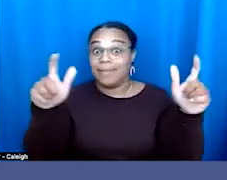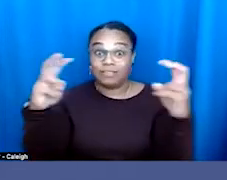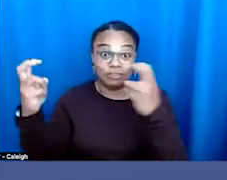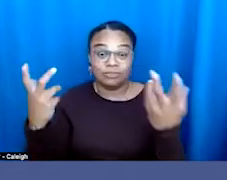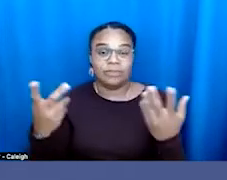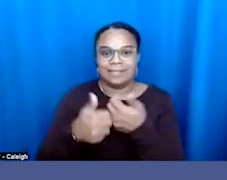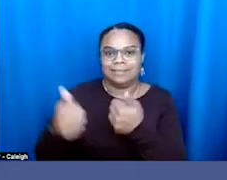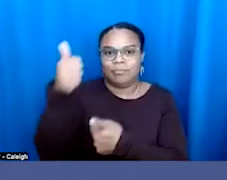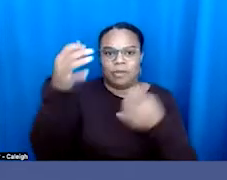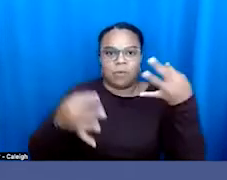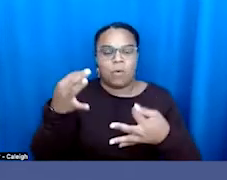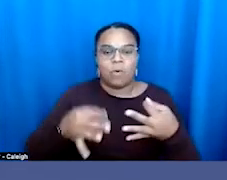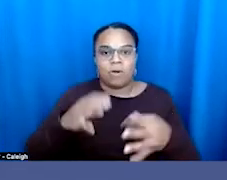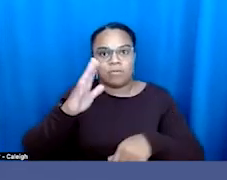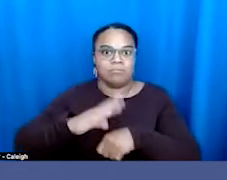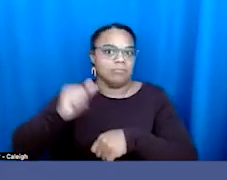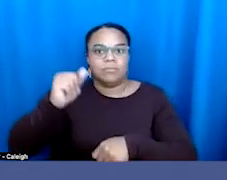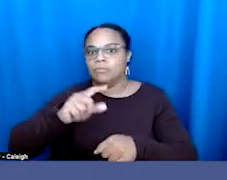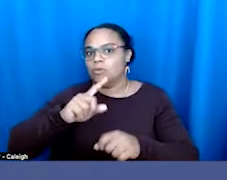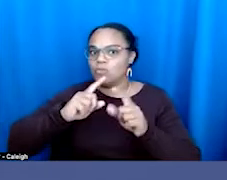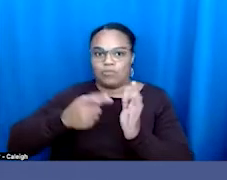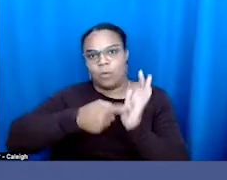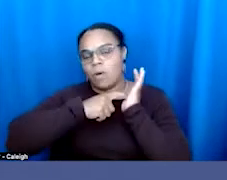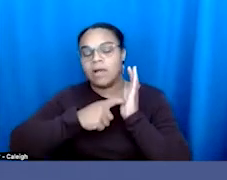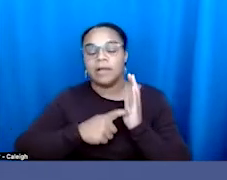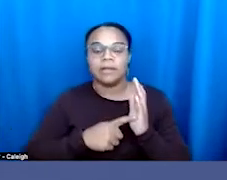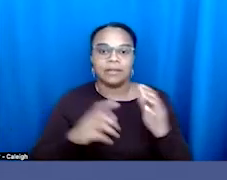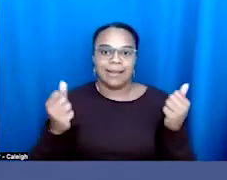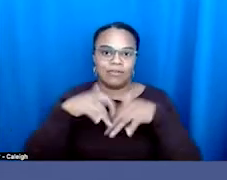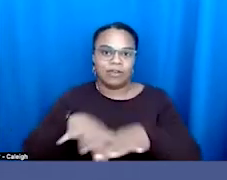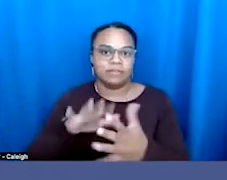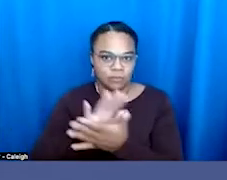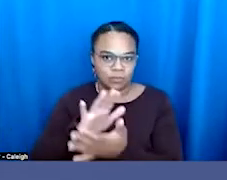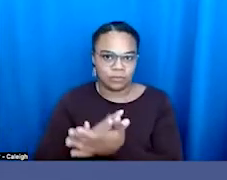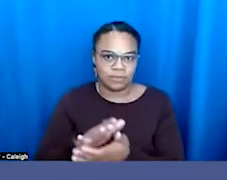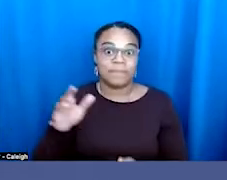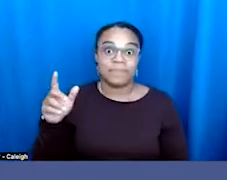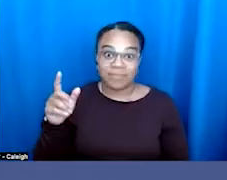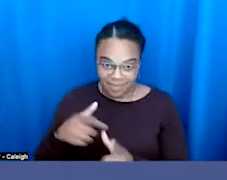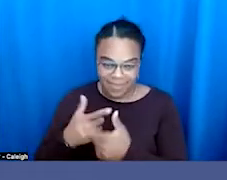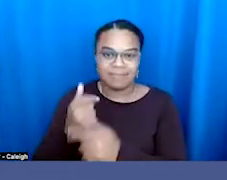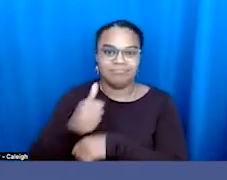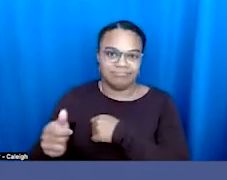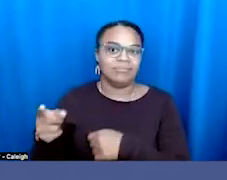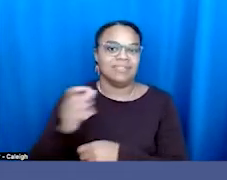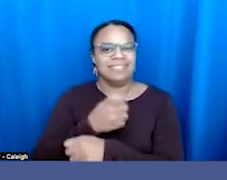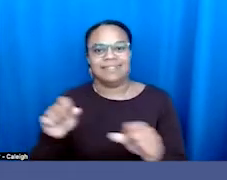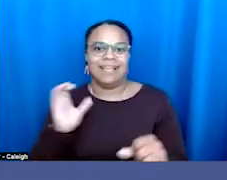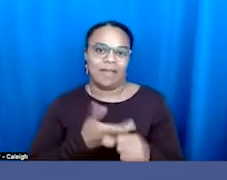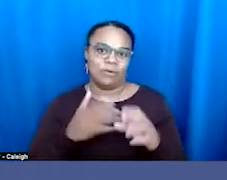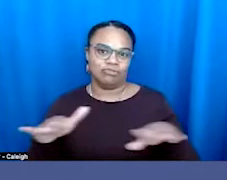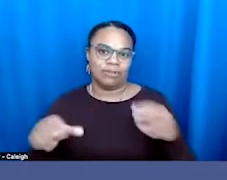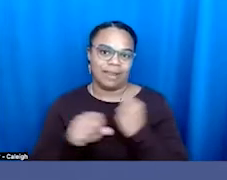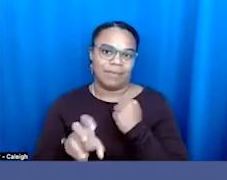was a group called the Moral Majority. They bankrolled her Save Our Children campaign. So it should not surprise us, after a